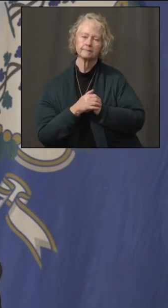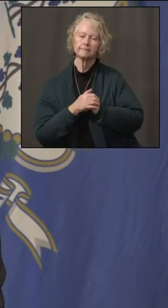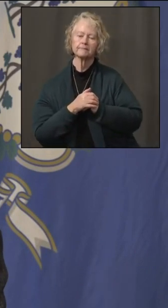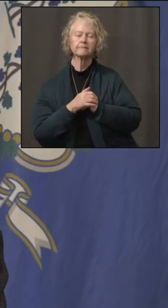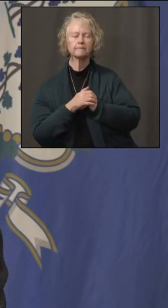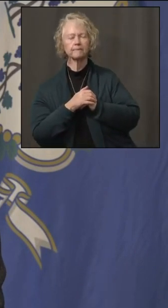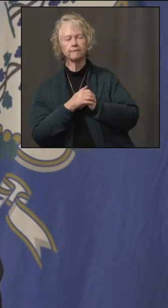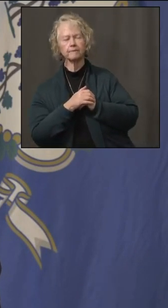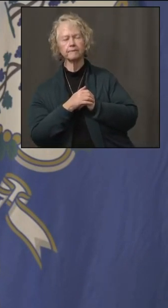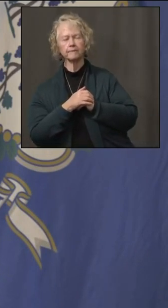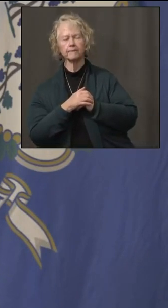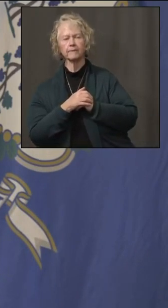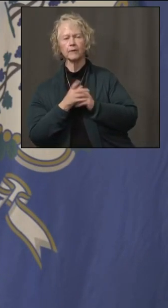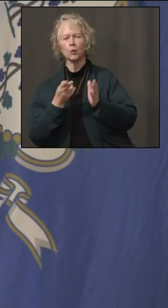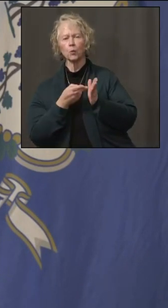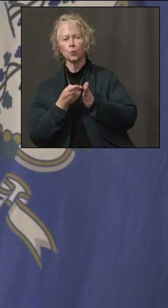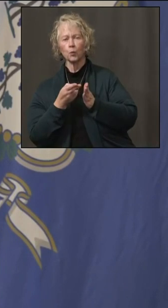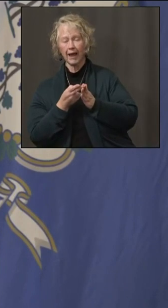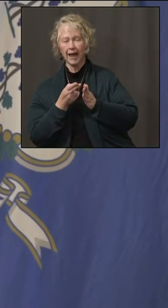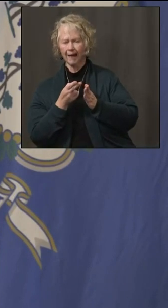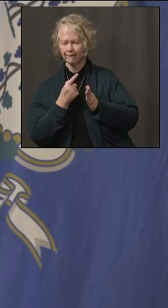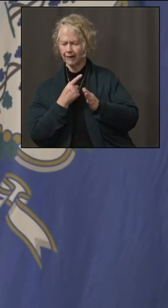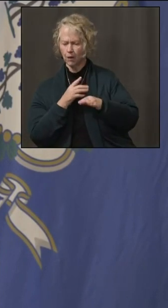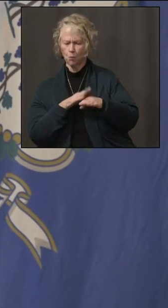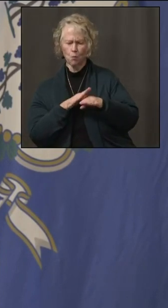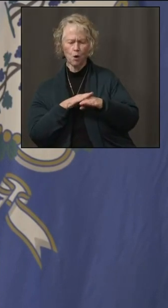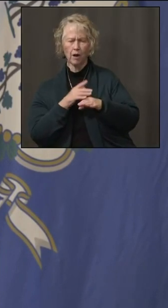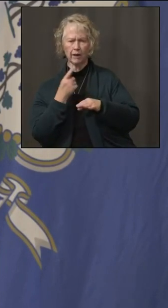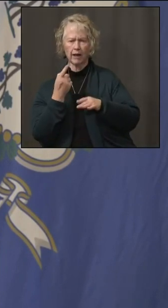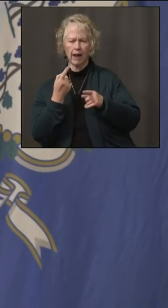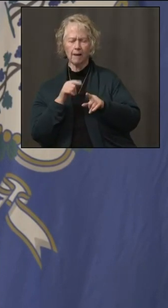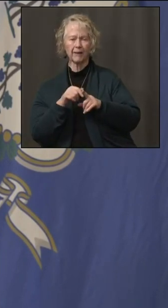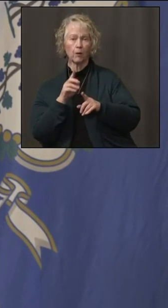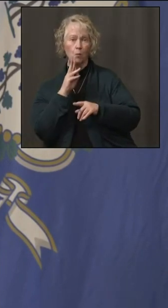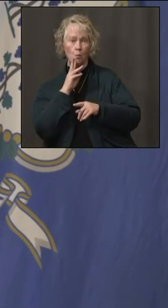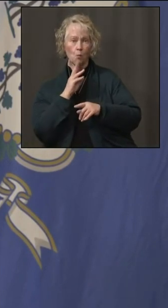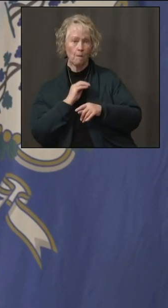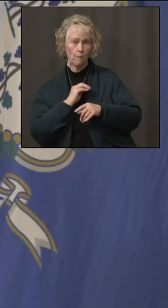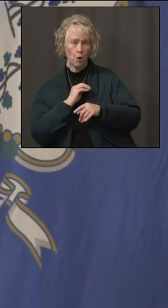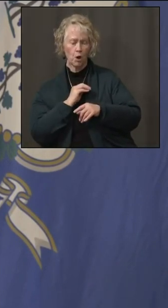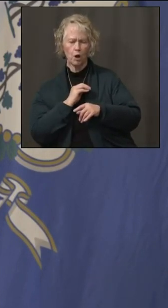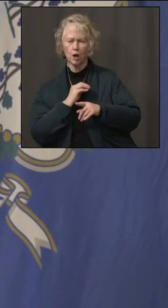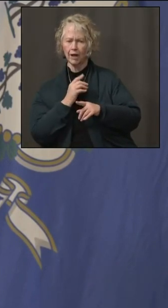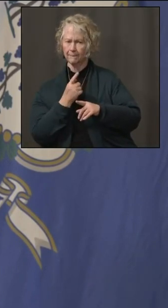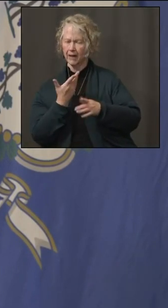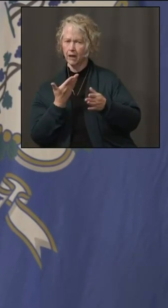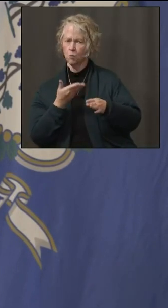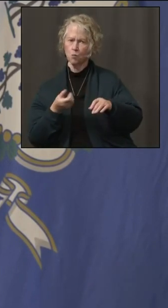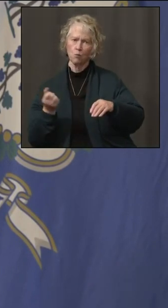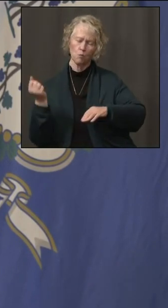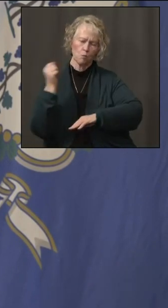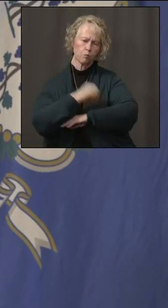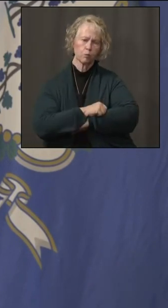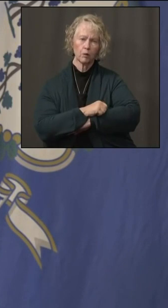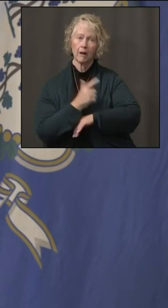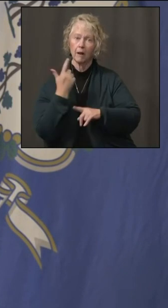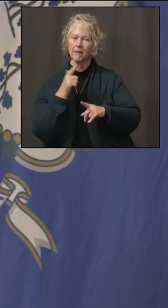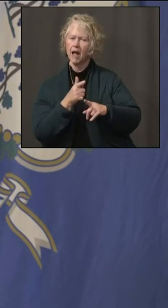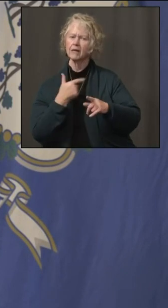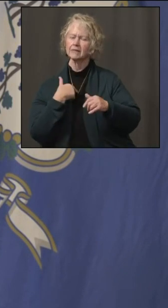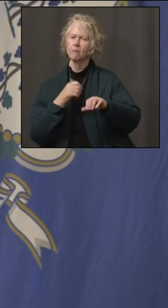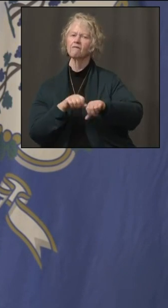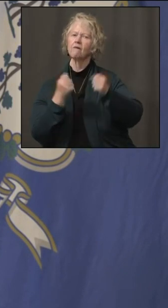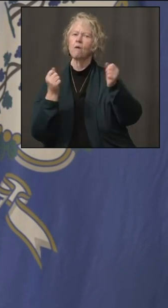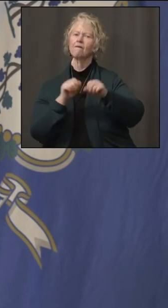And then I also had a question. New Haven had a warning for a Walmart there that might be potentially shut down because of repeated COVID-related